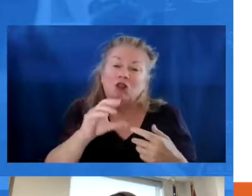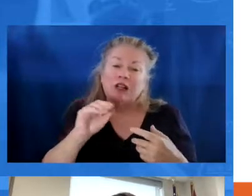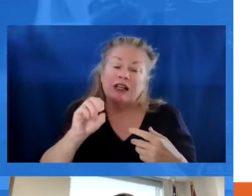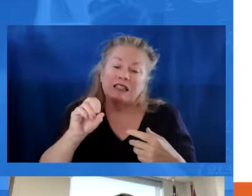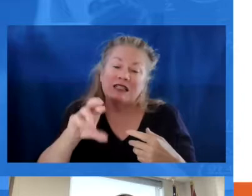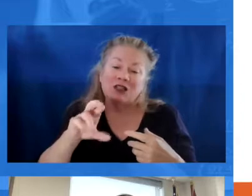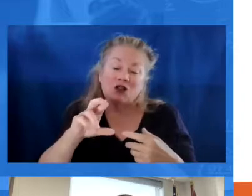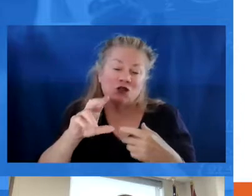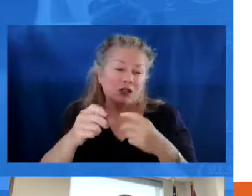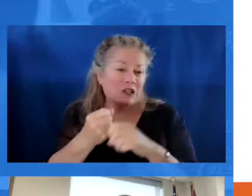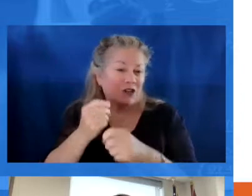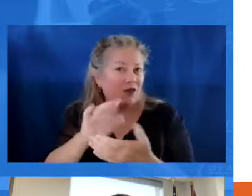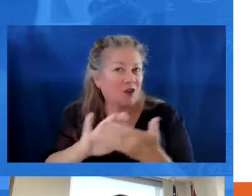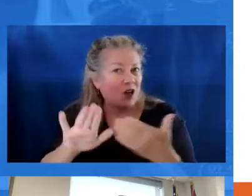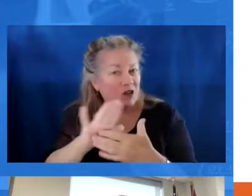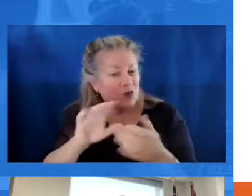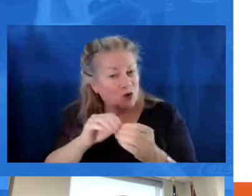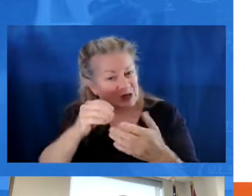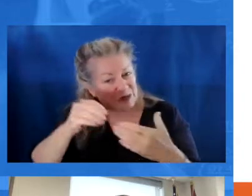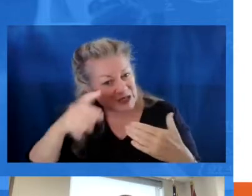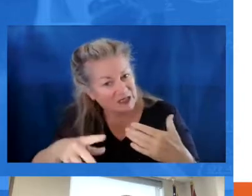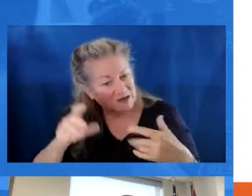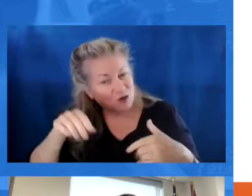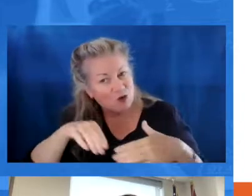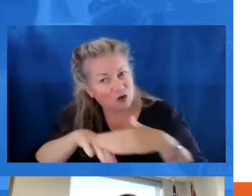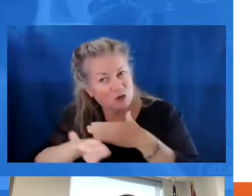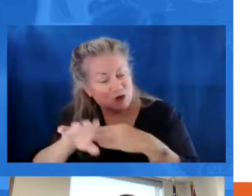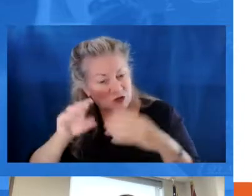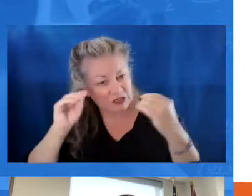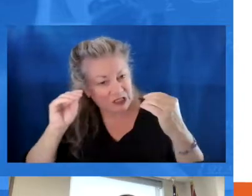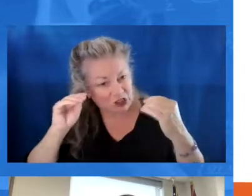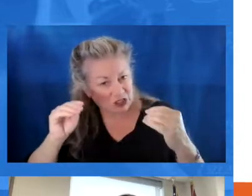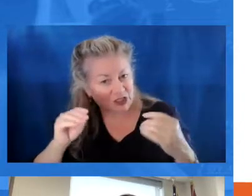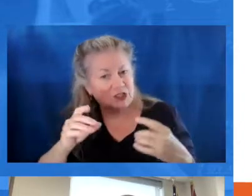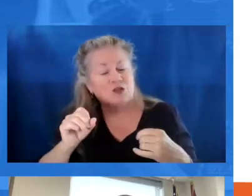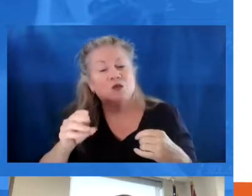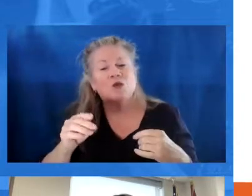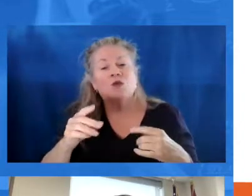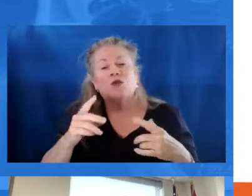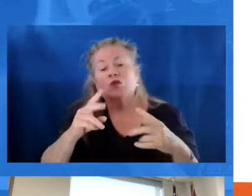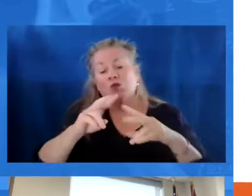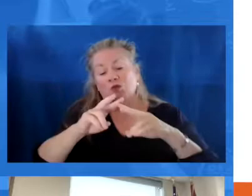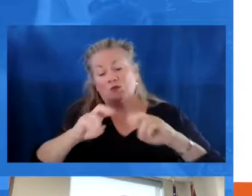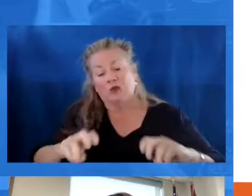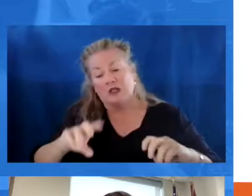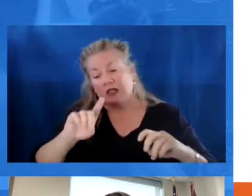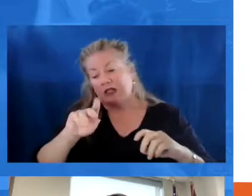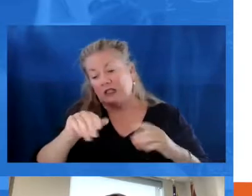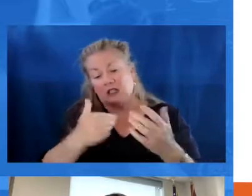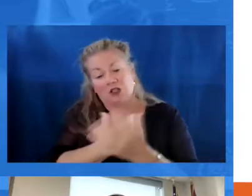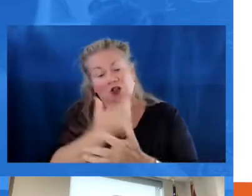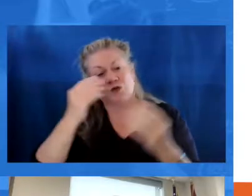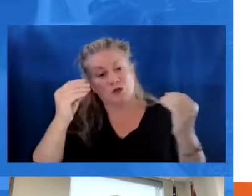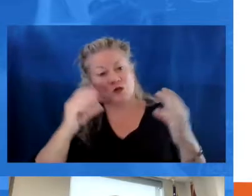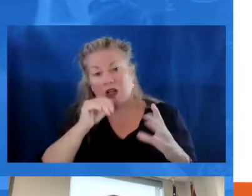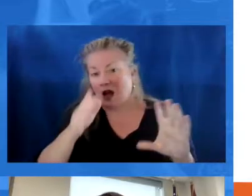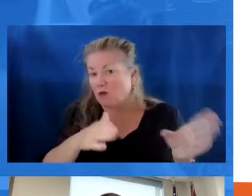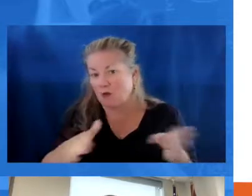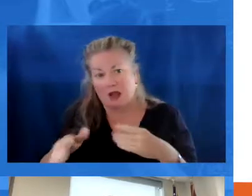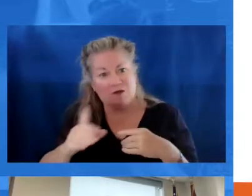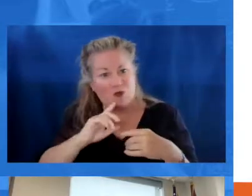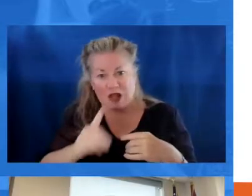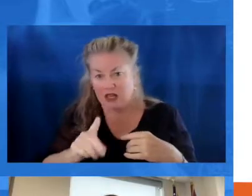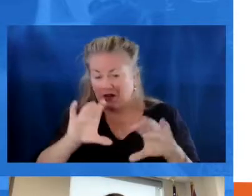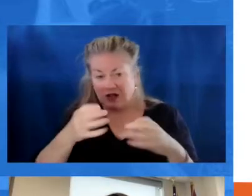junior and senior year of college. It's becoming more and more expensive to enter into the profession. We also know, looking at our data, that new teachers are